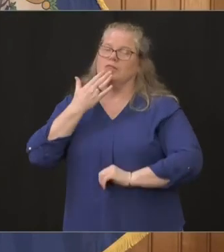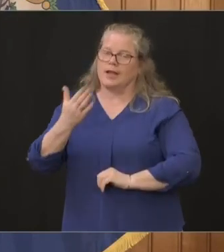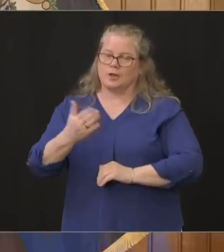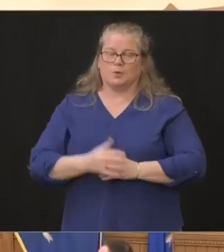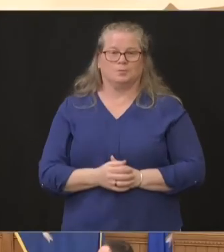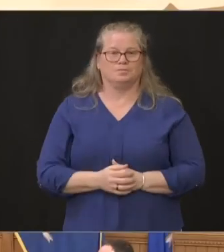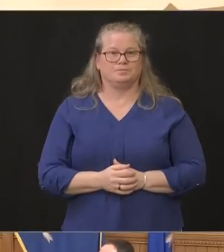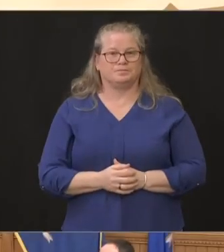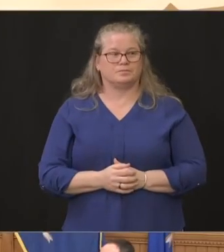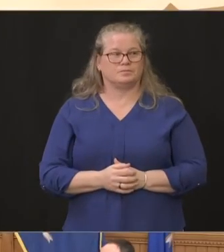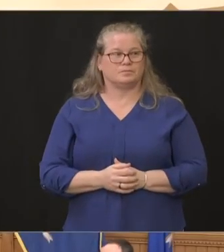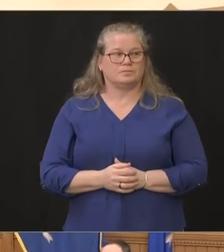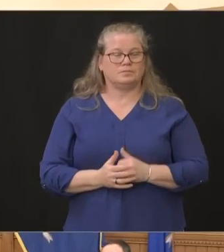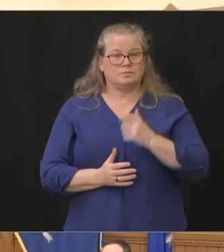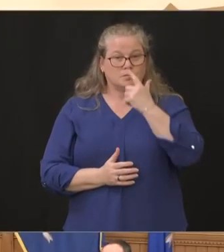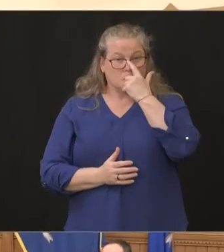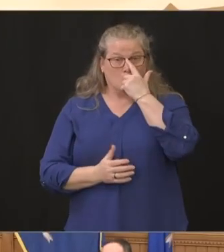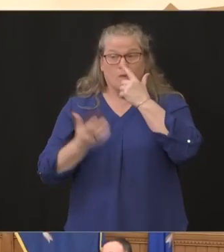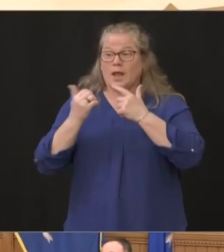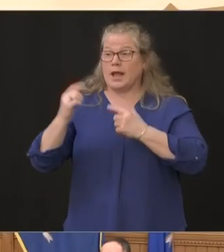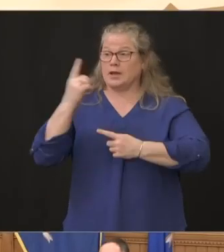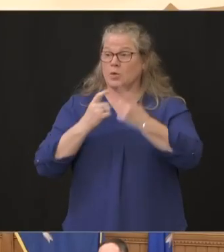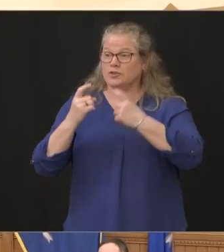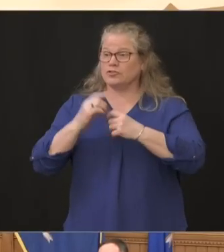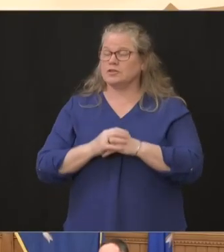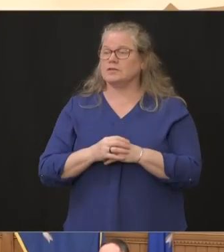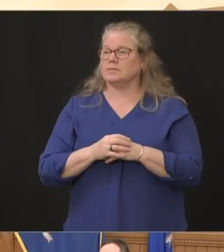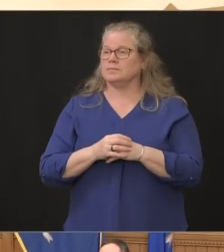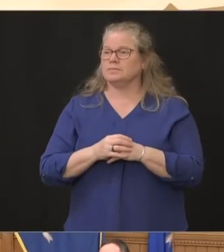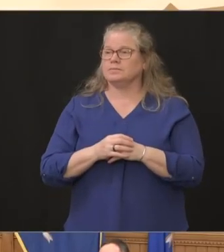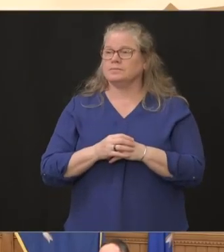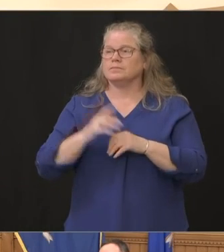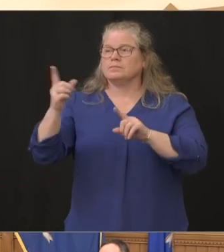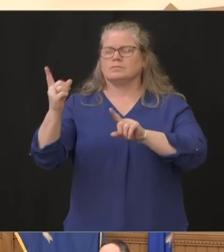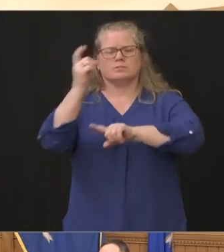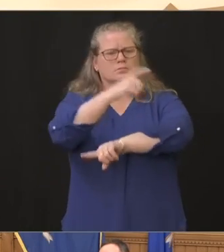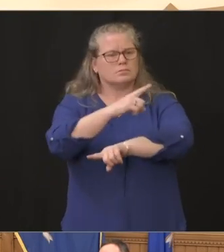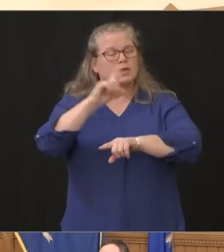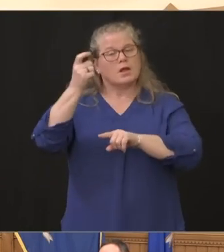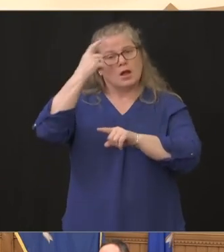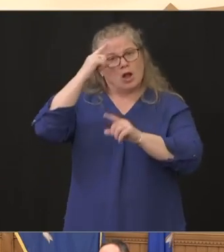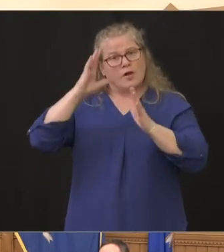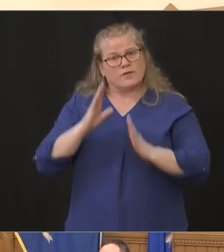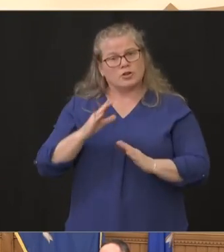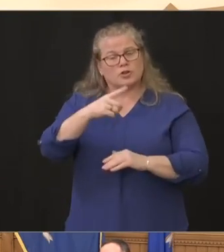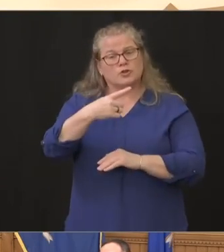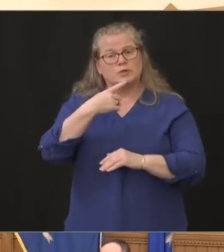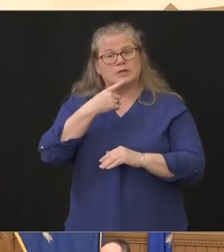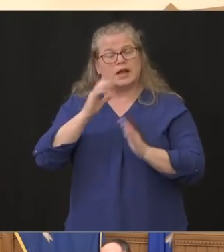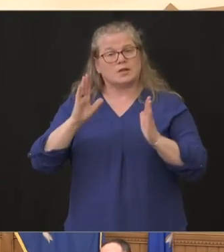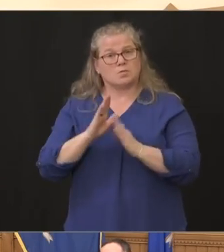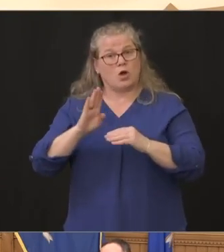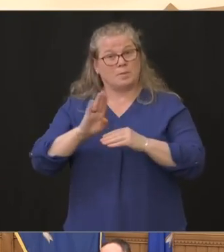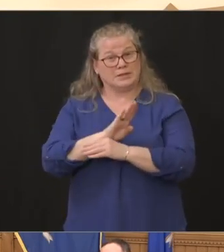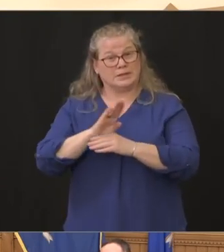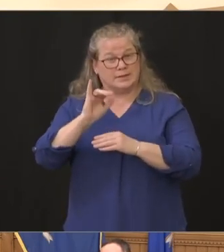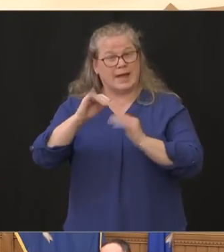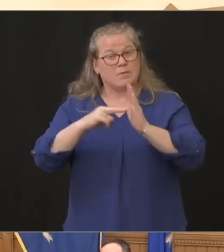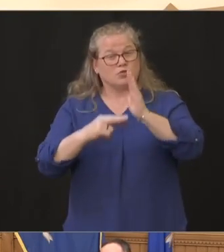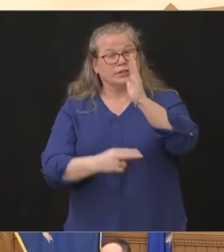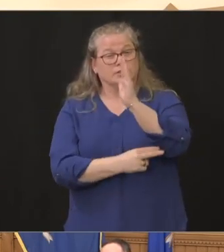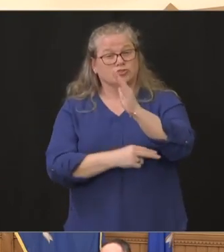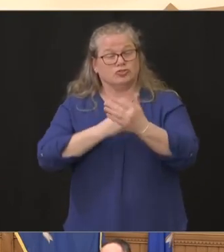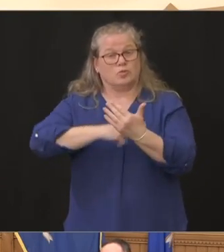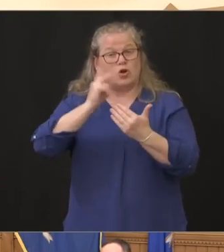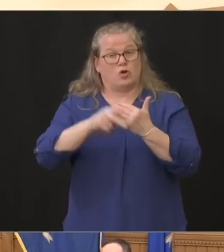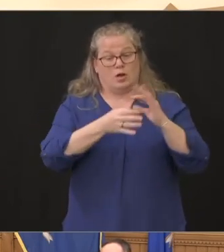any questions governor can you say that the um the small business uh the bridge program that connecticut started